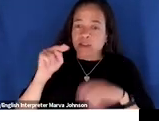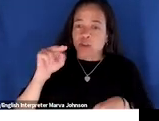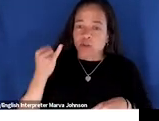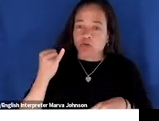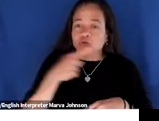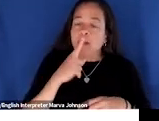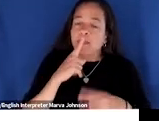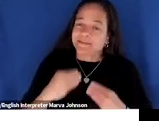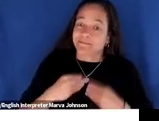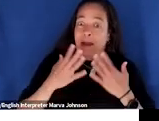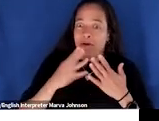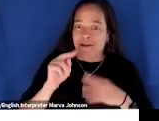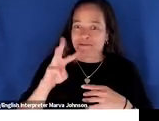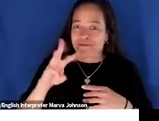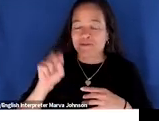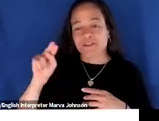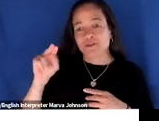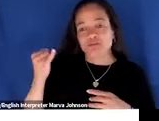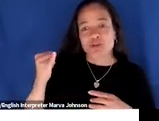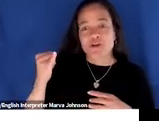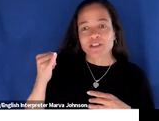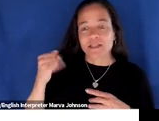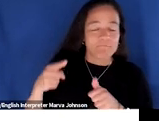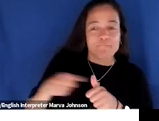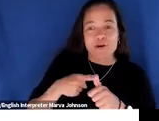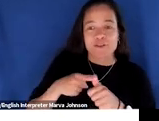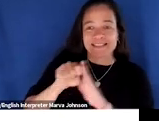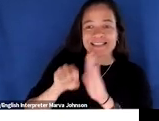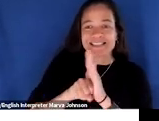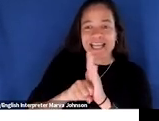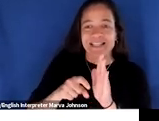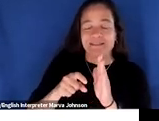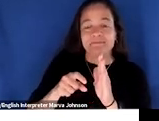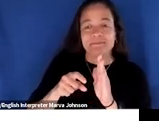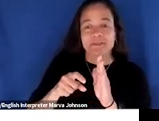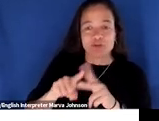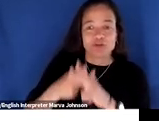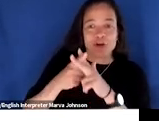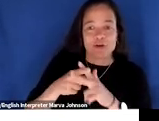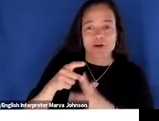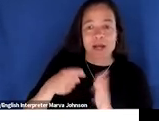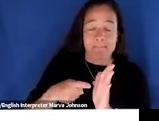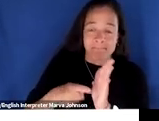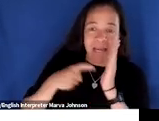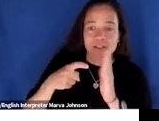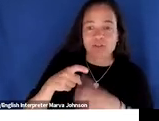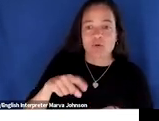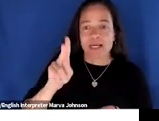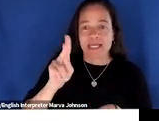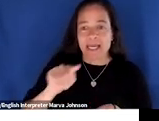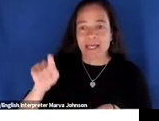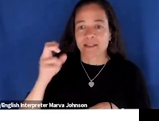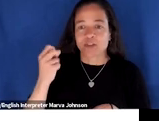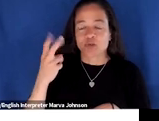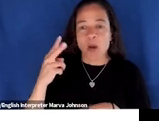has become the first u.s state to introduce a mandatory k-12 climate change curriculum in their schools